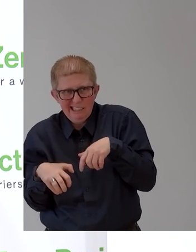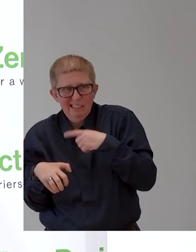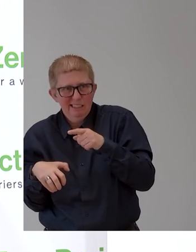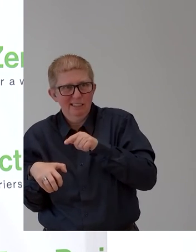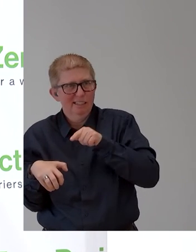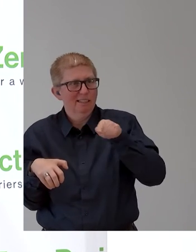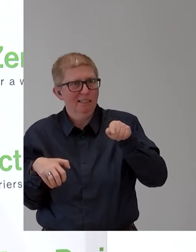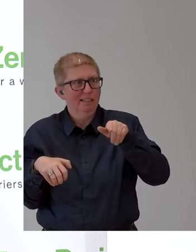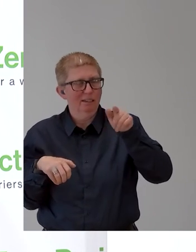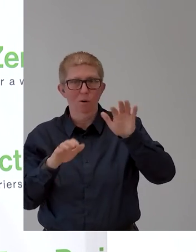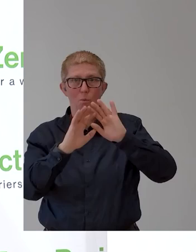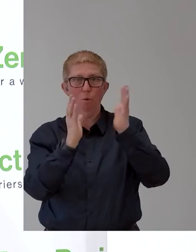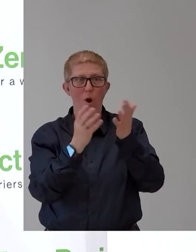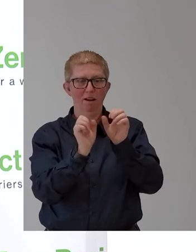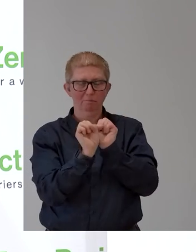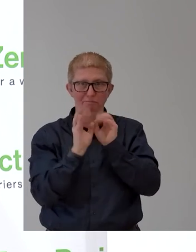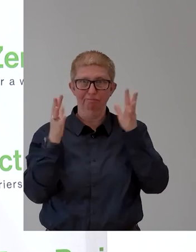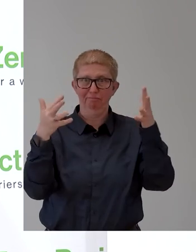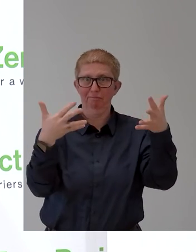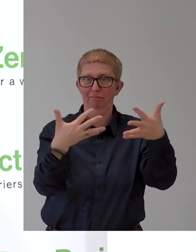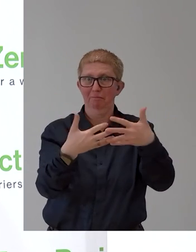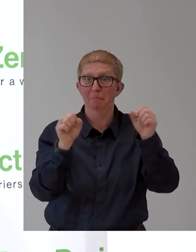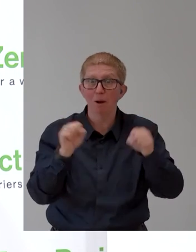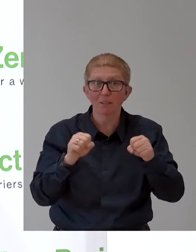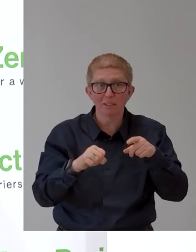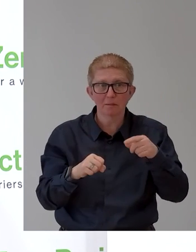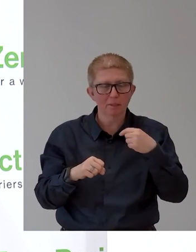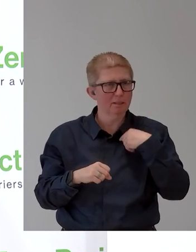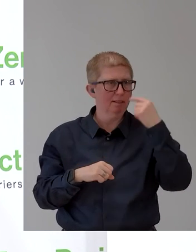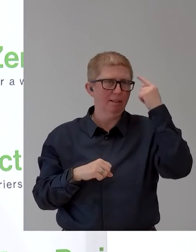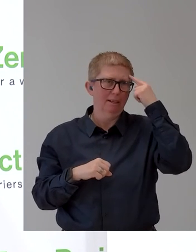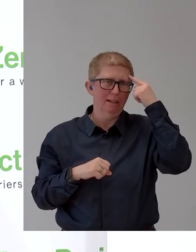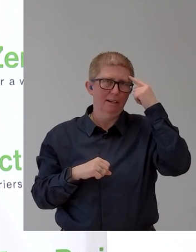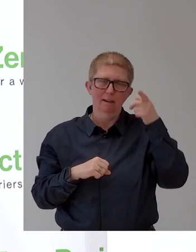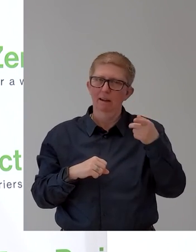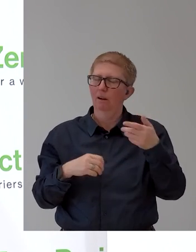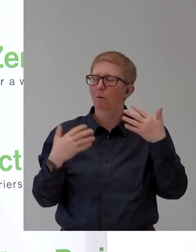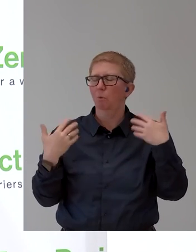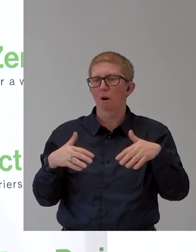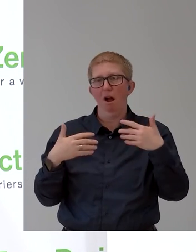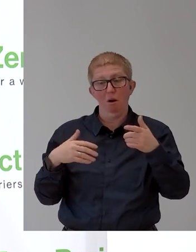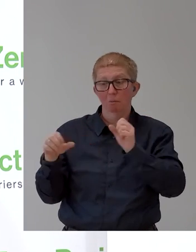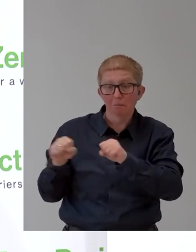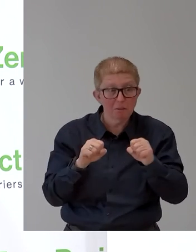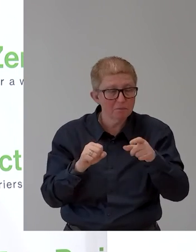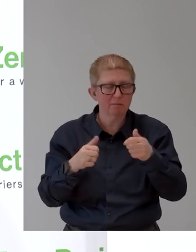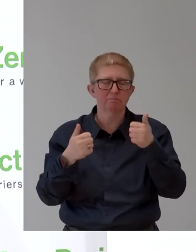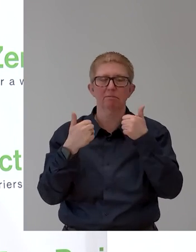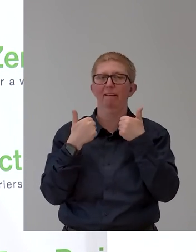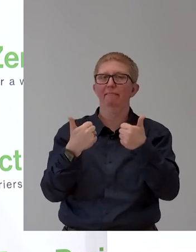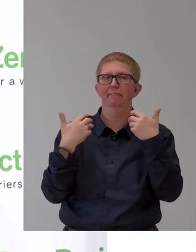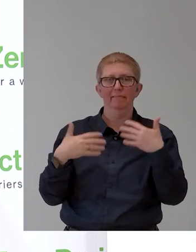think this is a very, very great point because it starts in a very early process